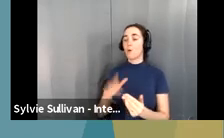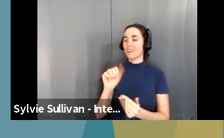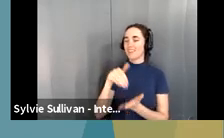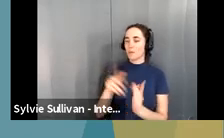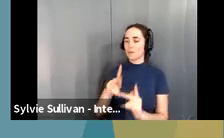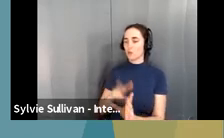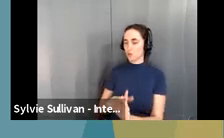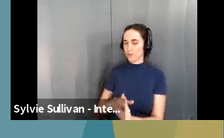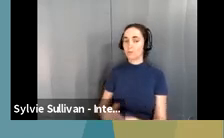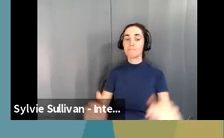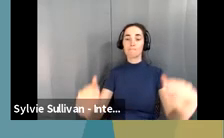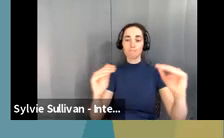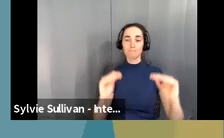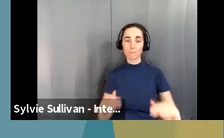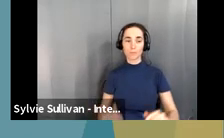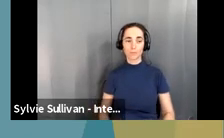Next slide, please.